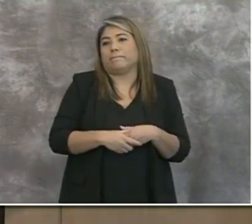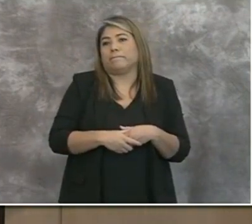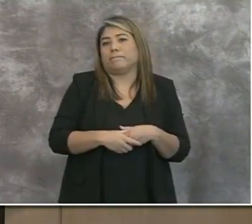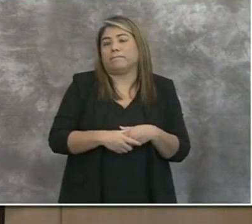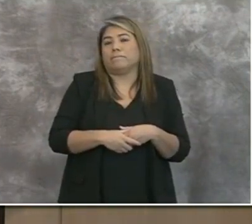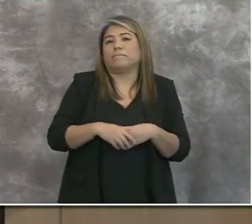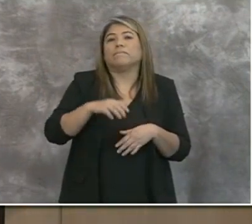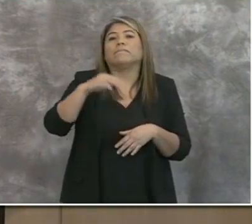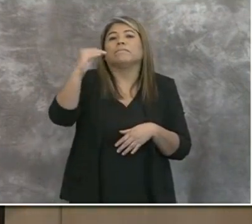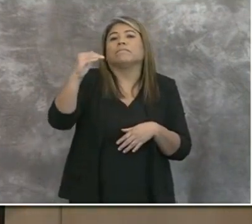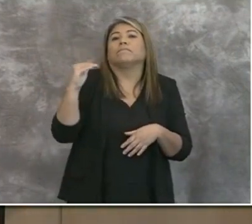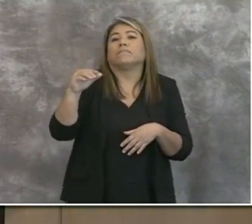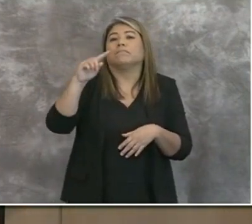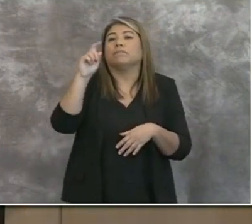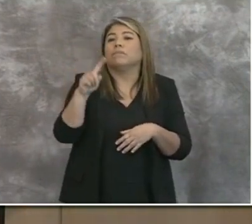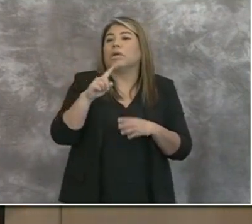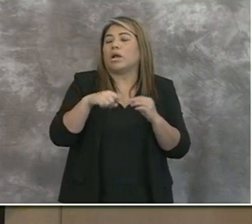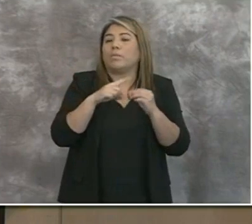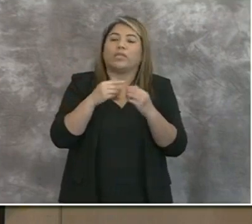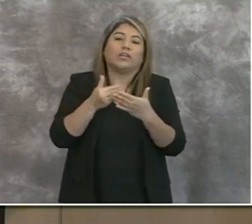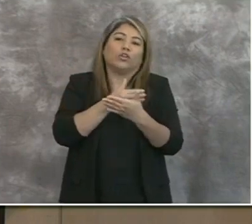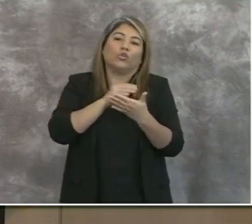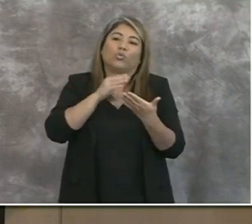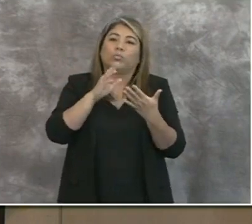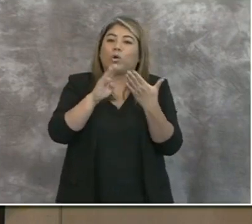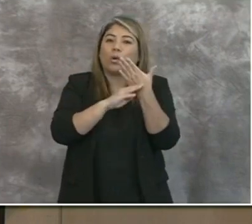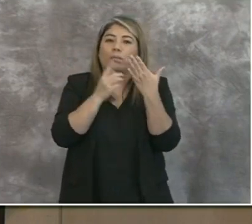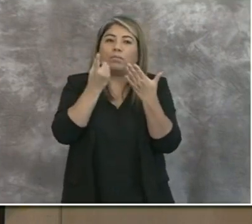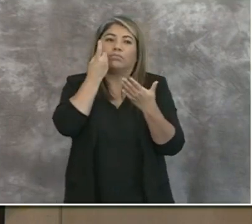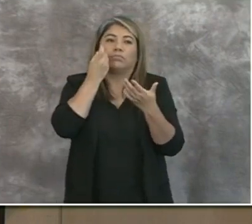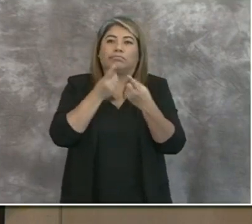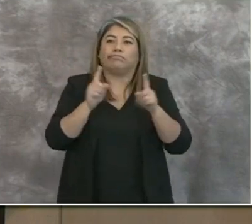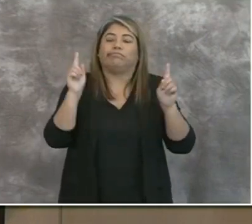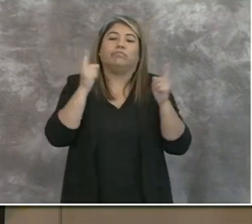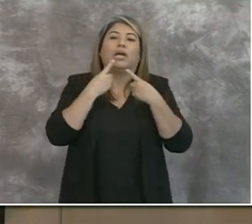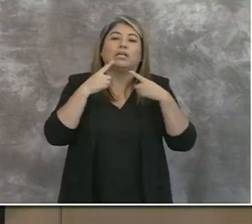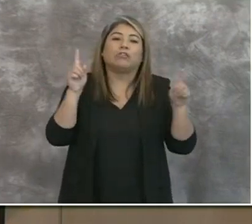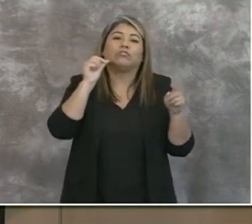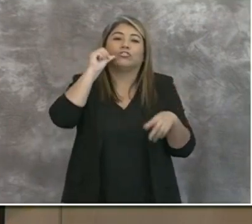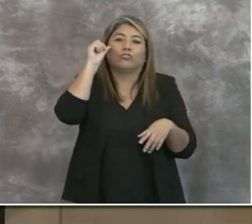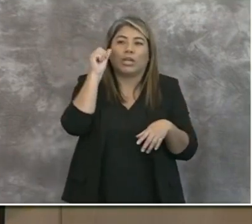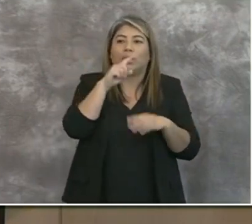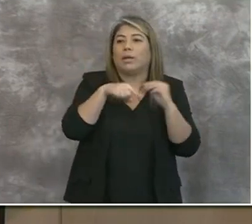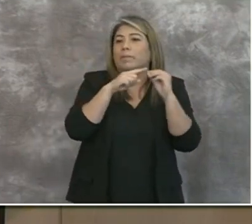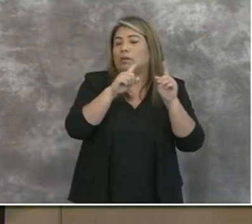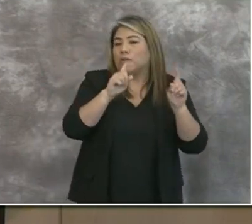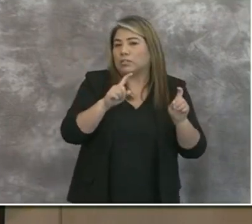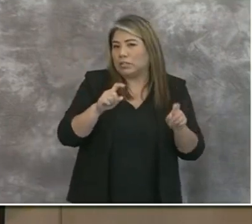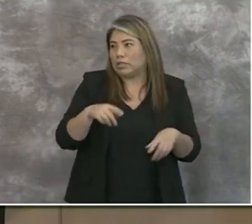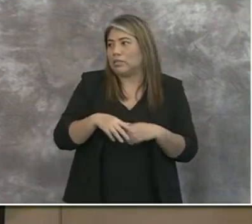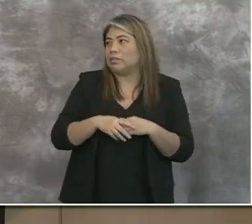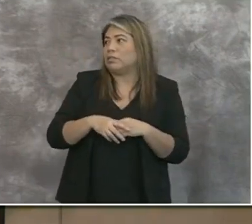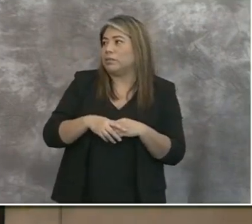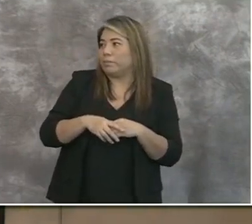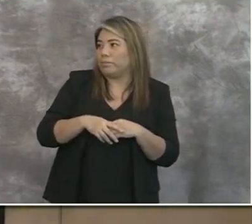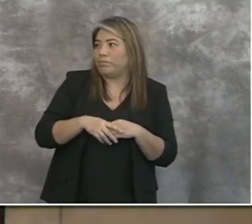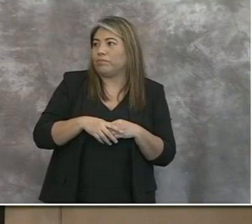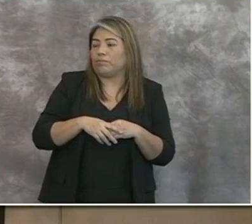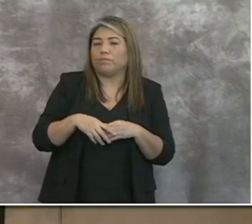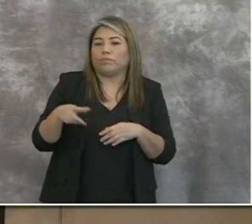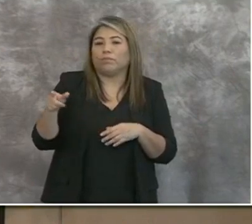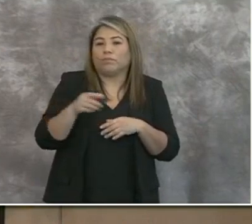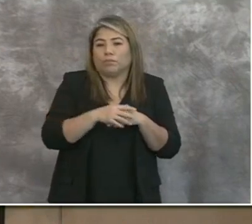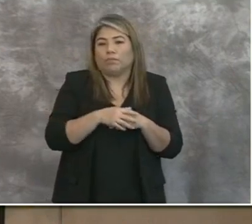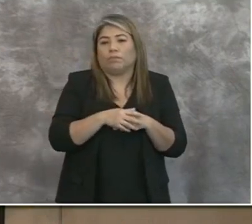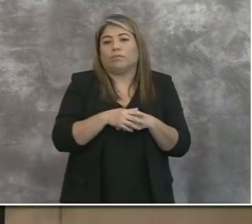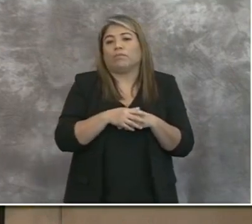This next question deals with a new program that was just announced yesterday in regards to testing, and Nick Maschione is going to respond. Yes, this